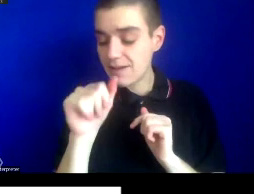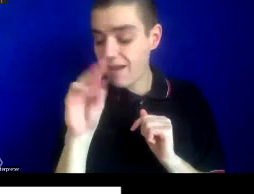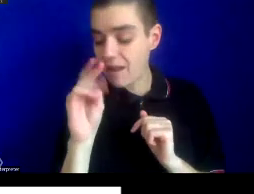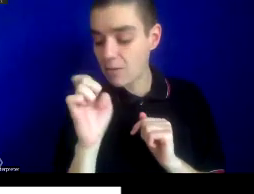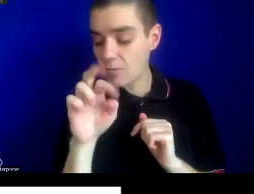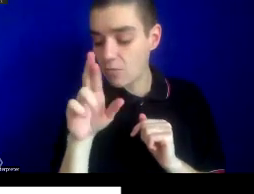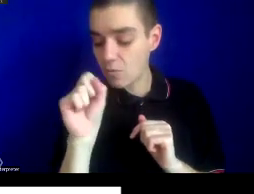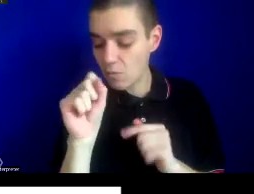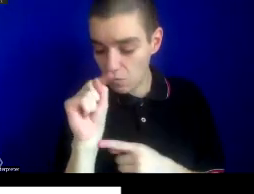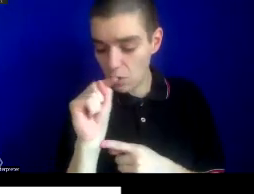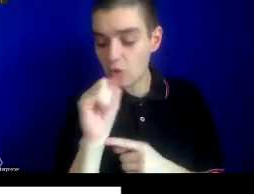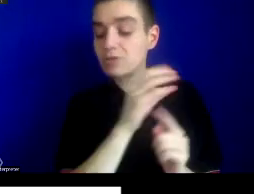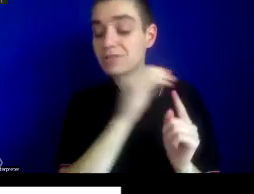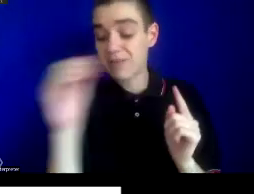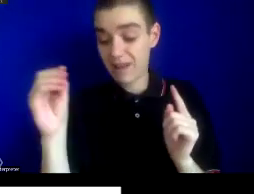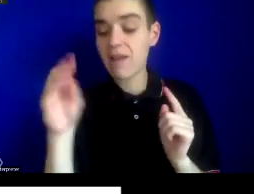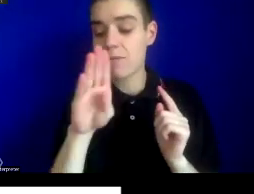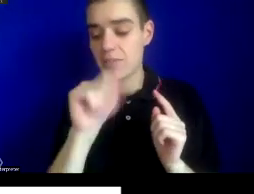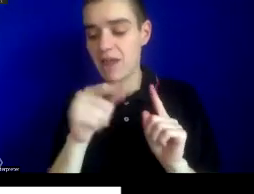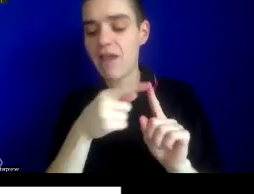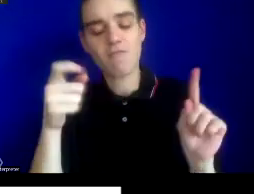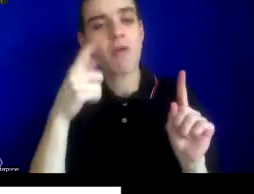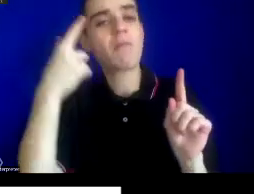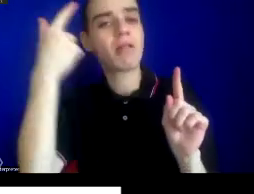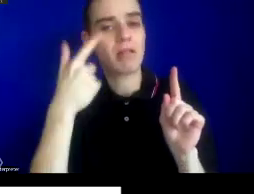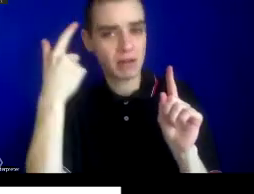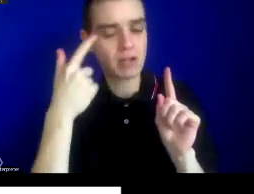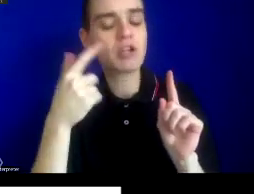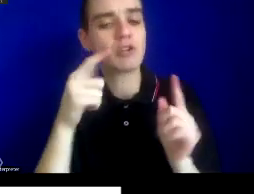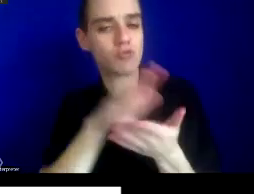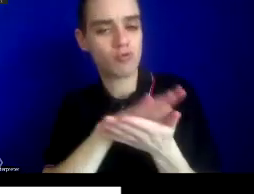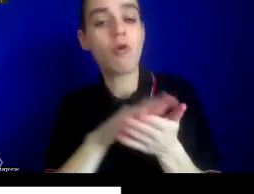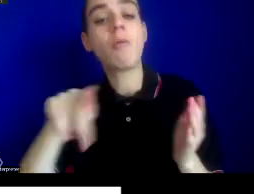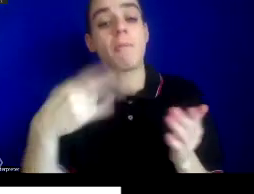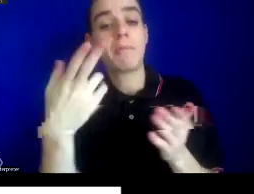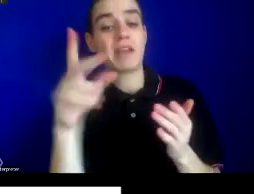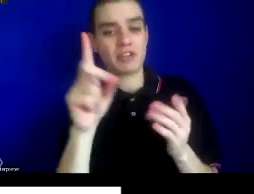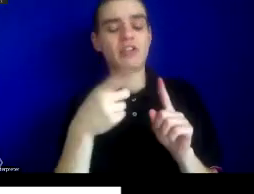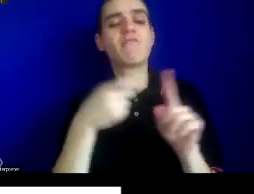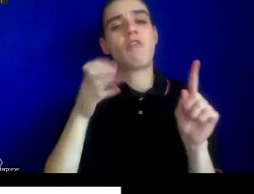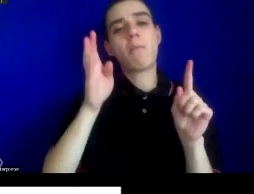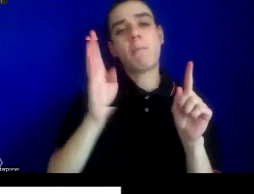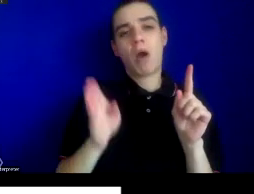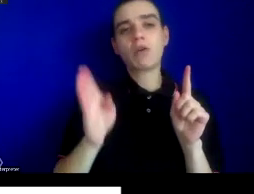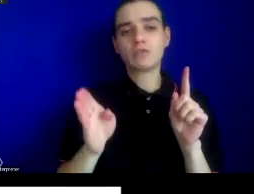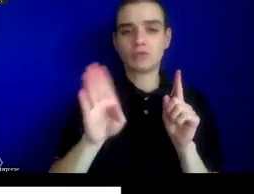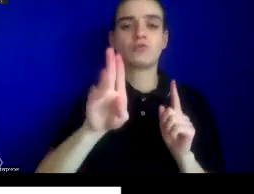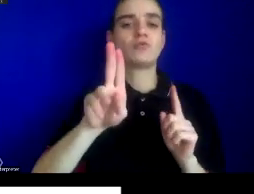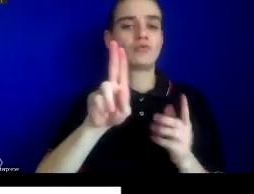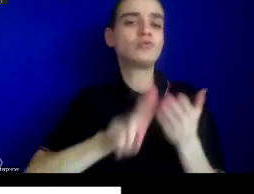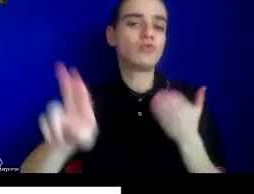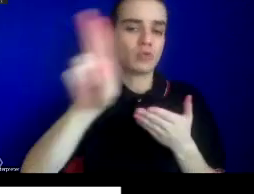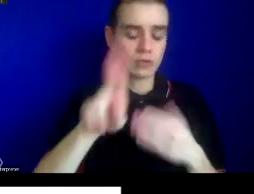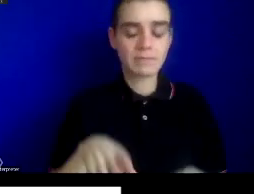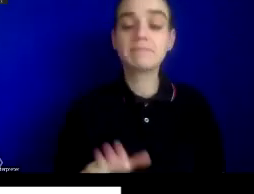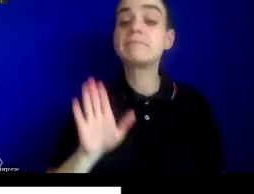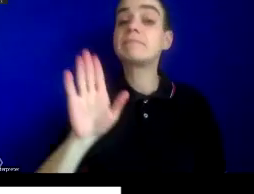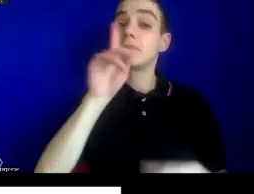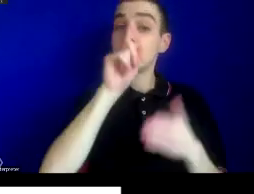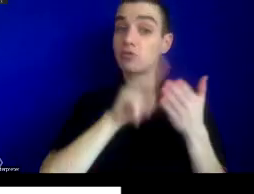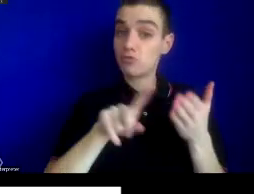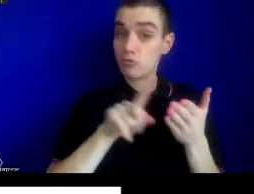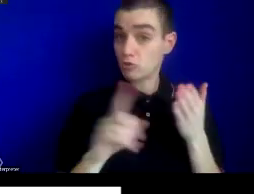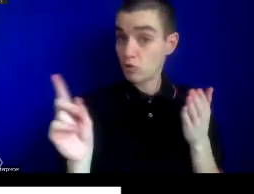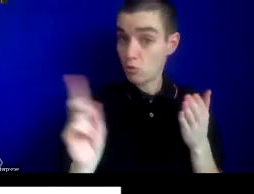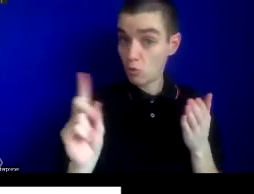London School of Economics and Political Science and his Ph.D. in Sociology from Boston University. Dr. White's research is located at